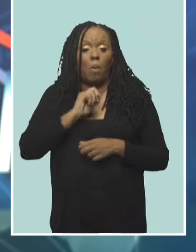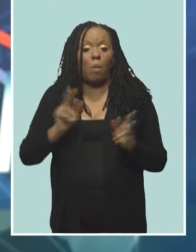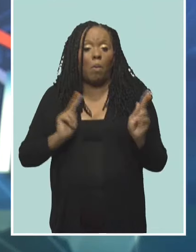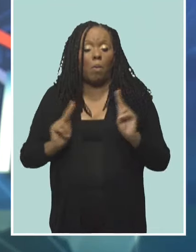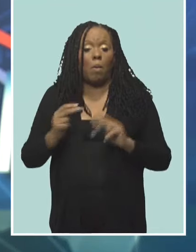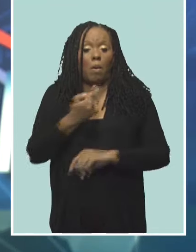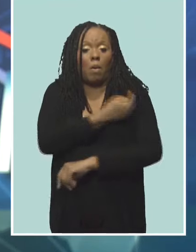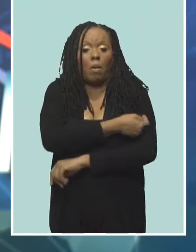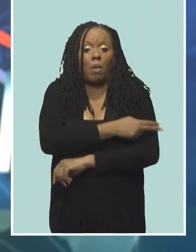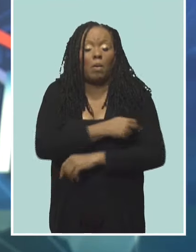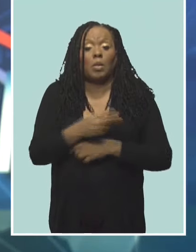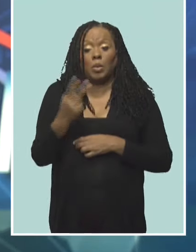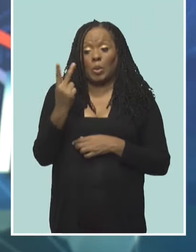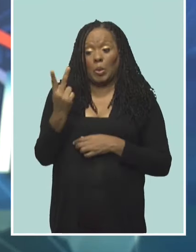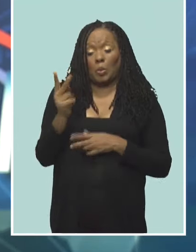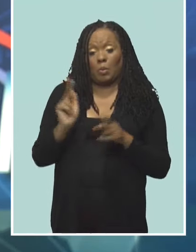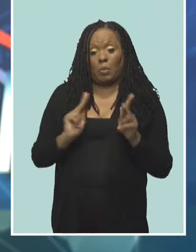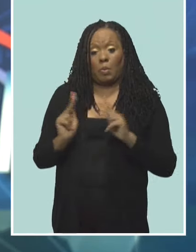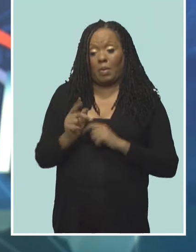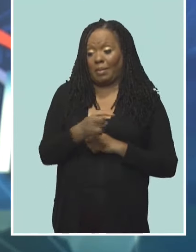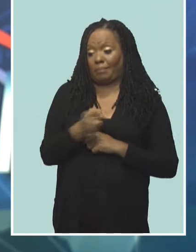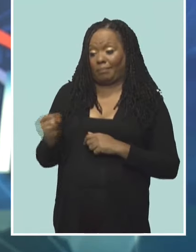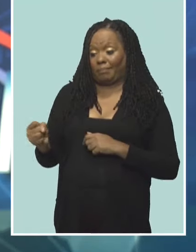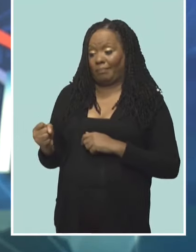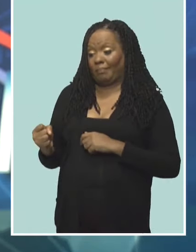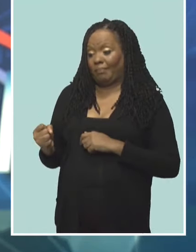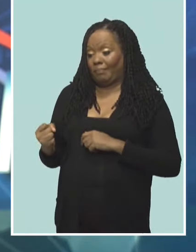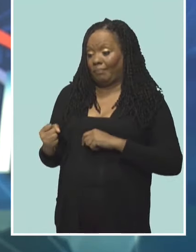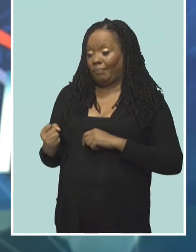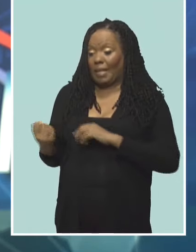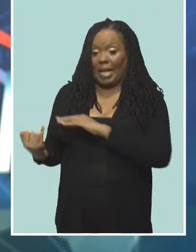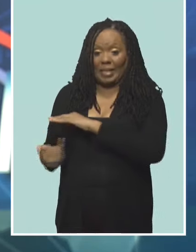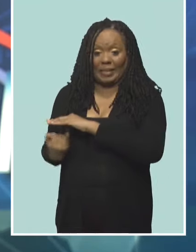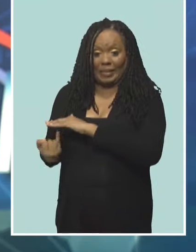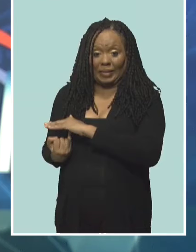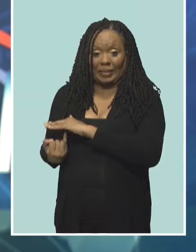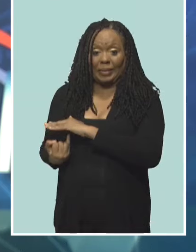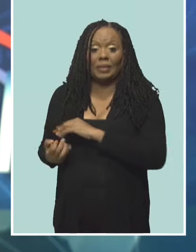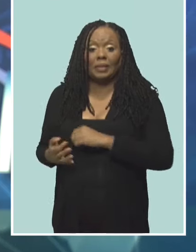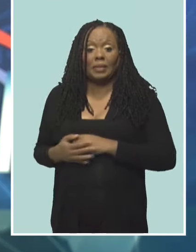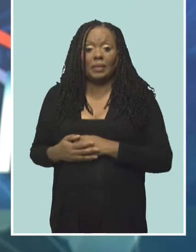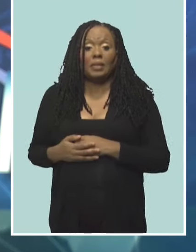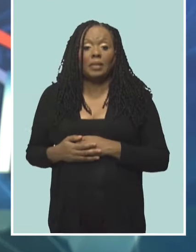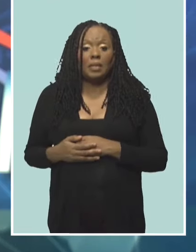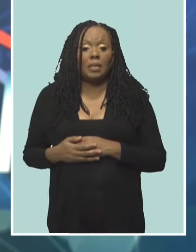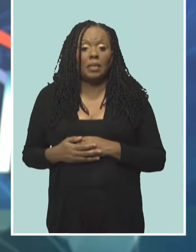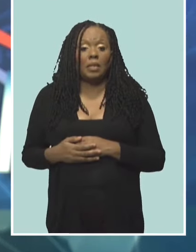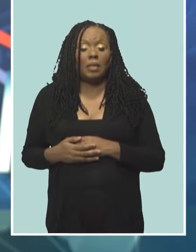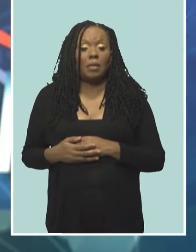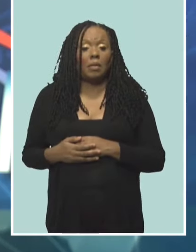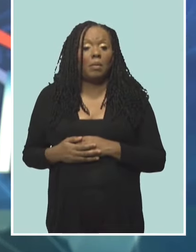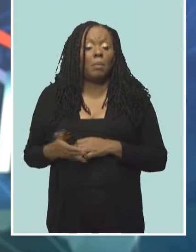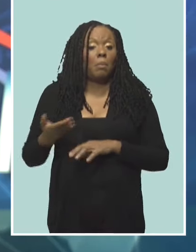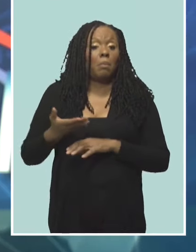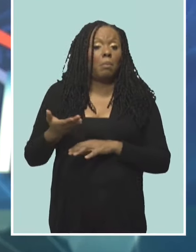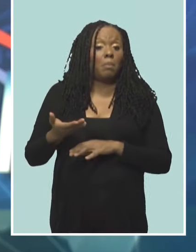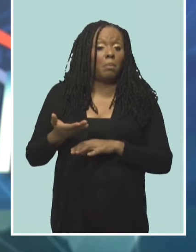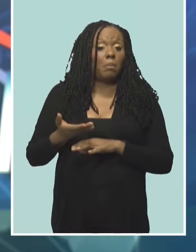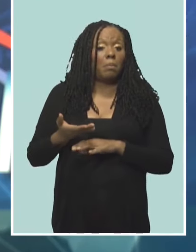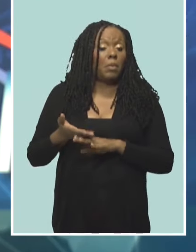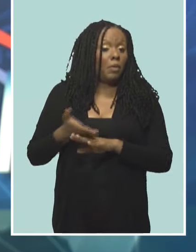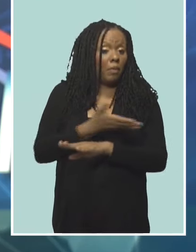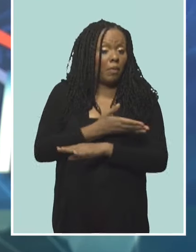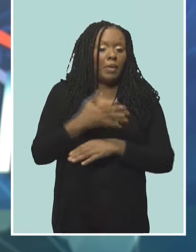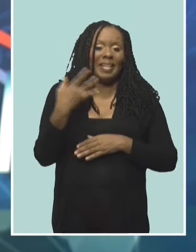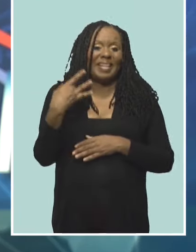the geriatric hospital, only two patients are in isolation, down from a maximum of 18 in one day. While at the psychiatric